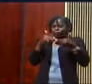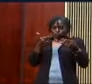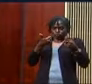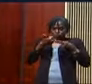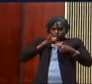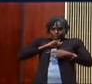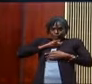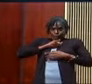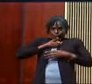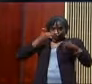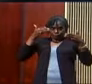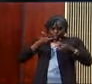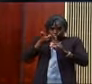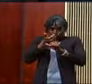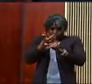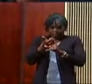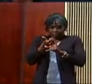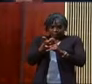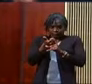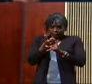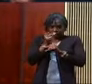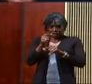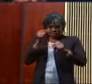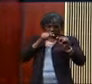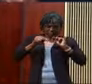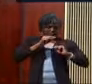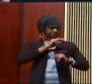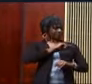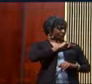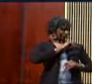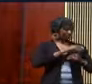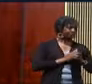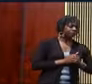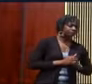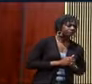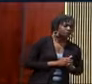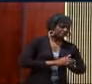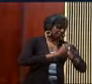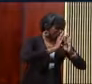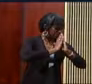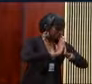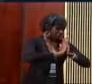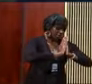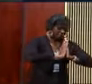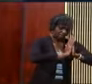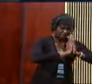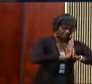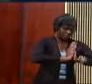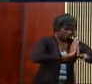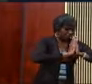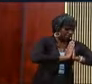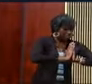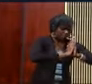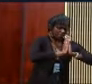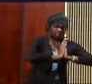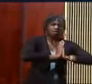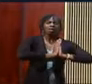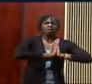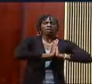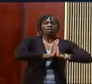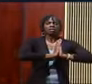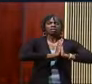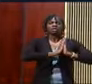time because what Nehemiah does here in this prayer, which is so powerful, not only does he